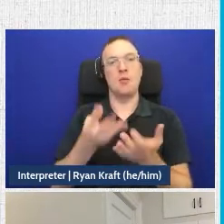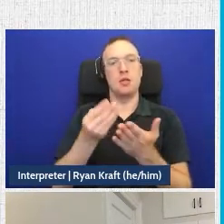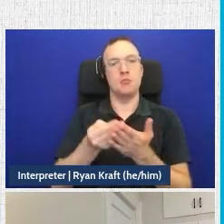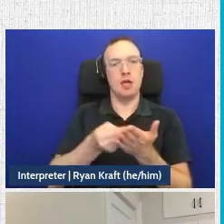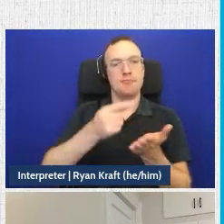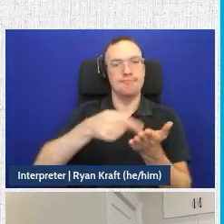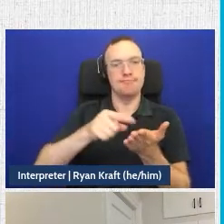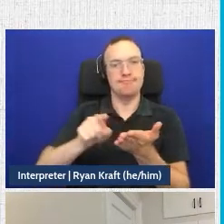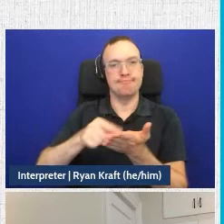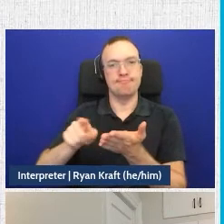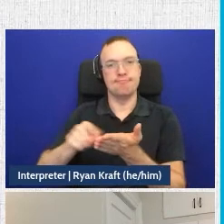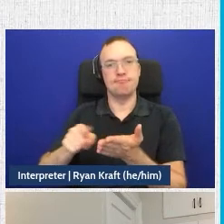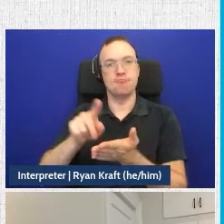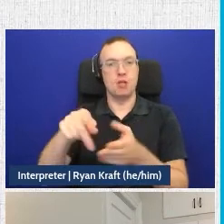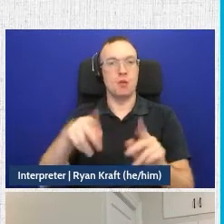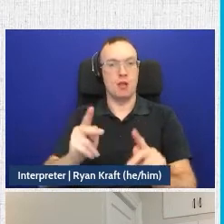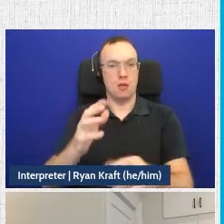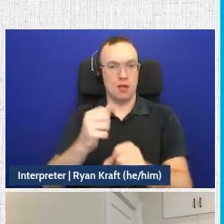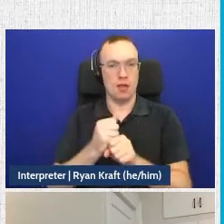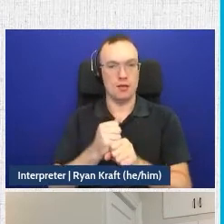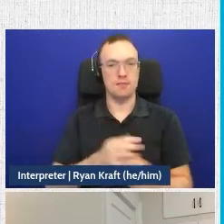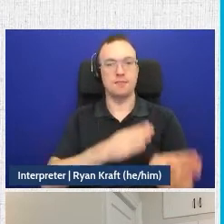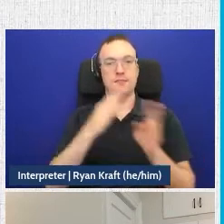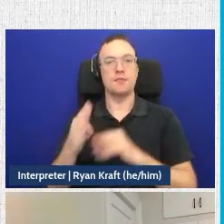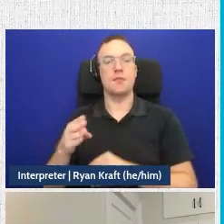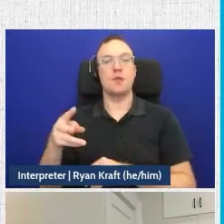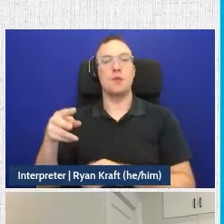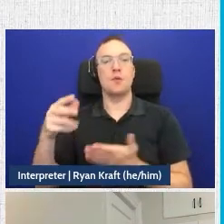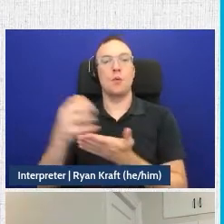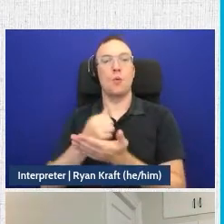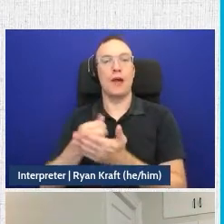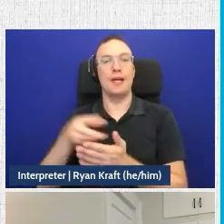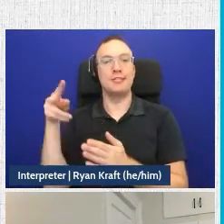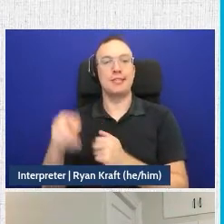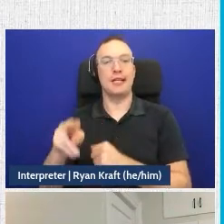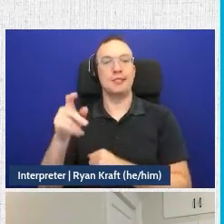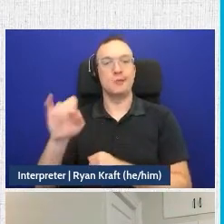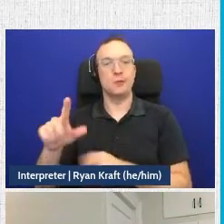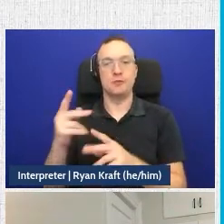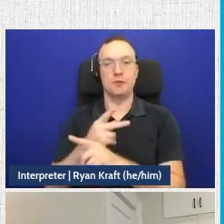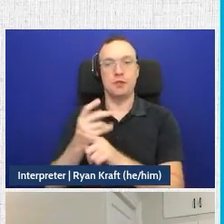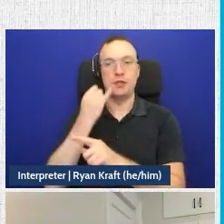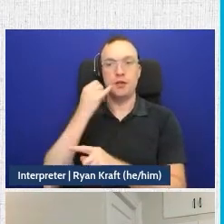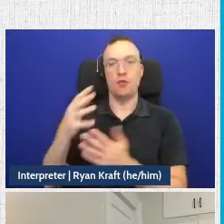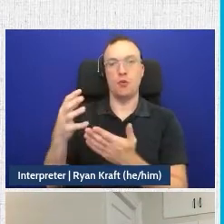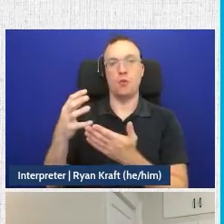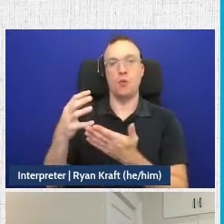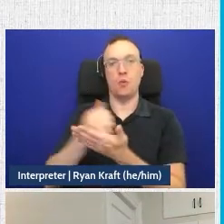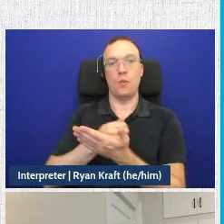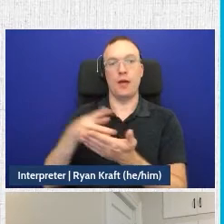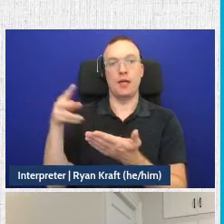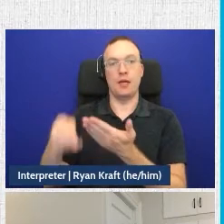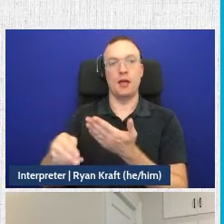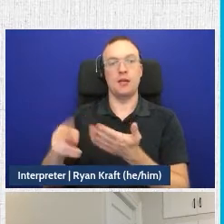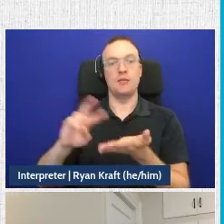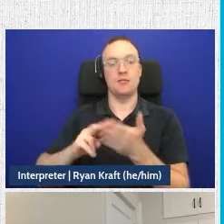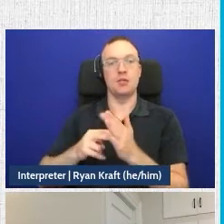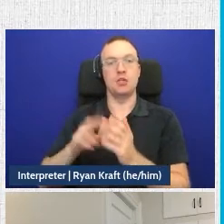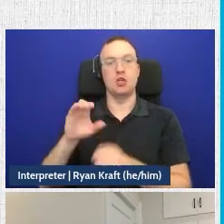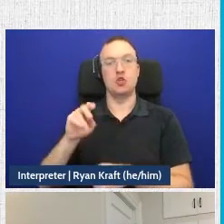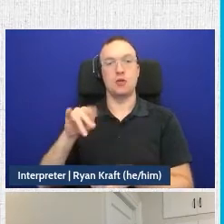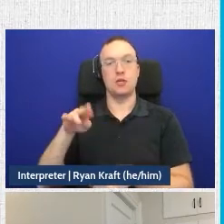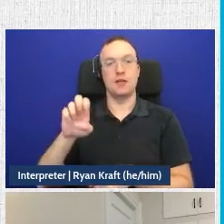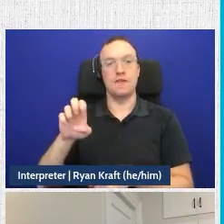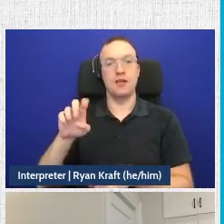the user could be entitled to. We have our wage cut tool, which helps the user determine whether their wage cut constitutes a constructive dismissal.